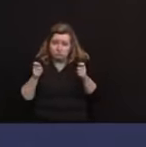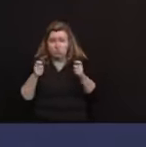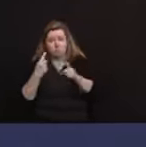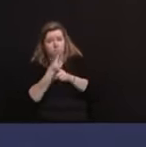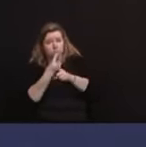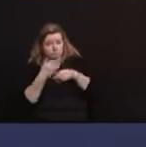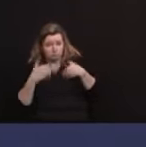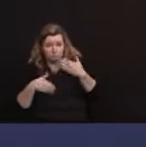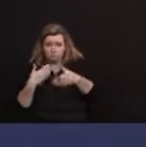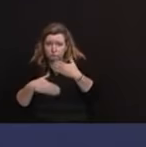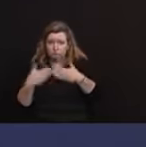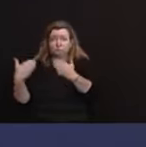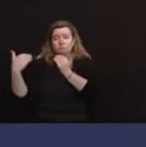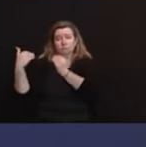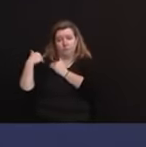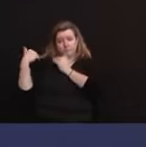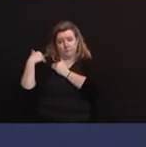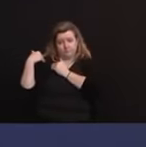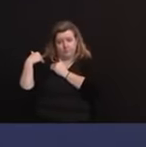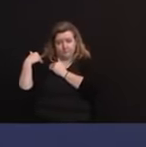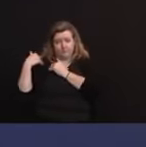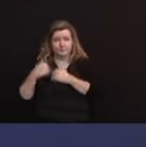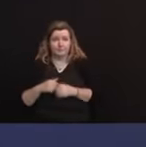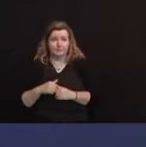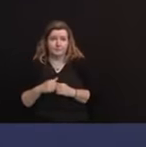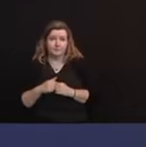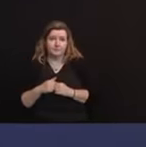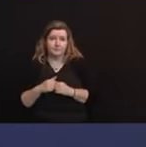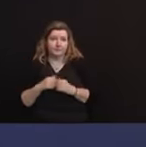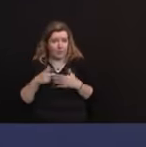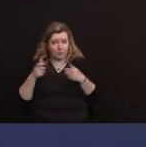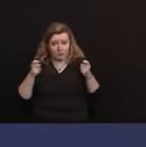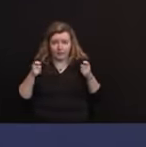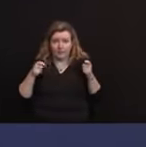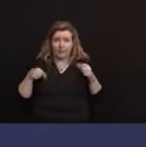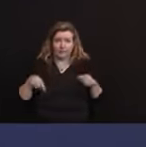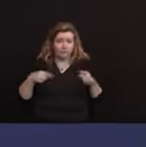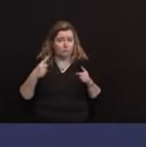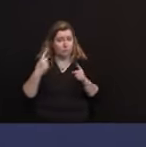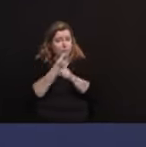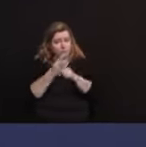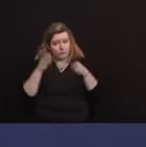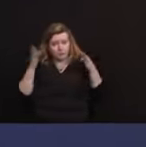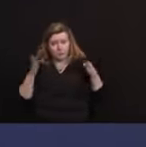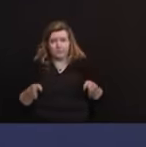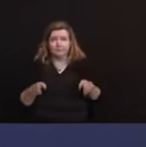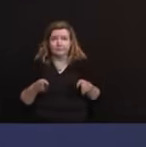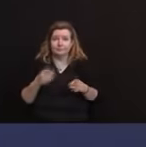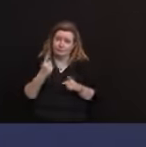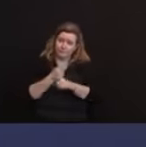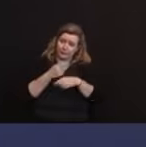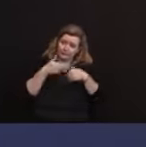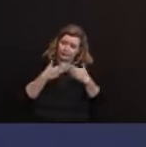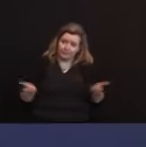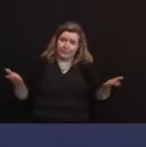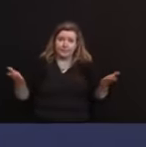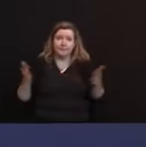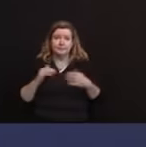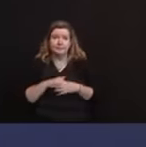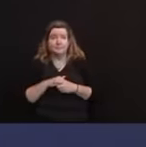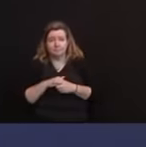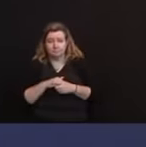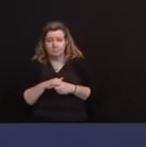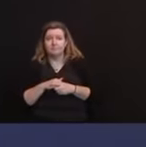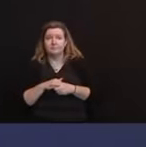responsibility, but the extent to which we handle this the right way and do the right things, I think dictates a lot of the question